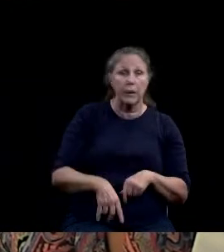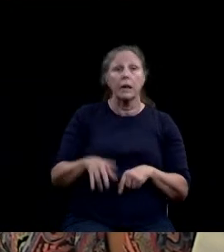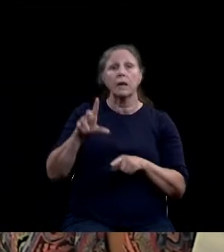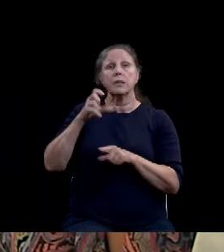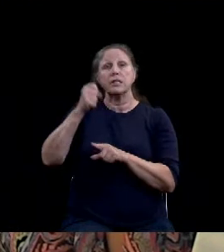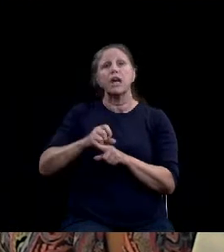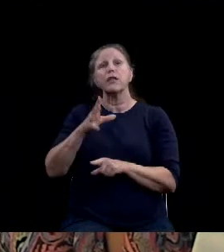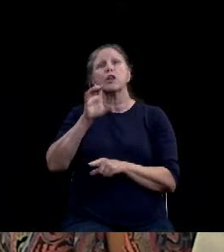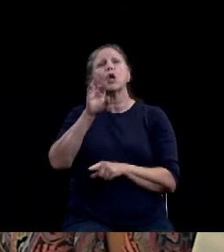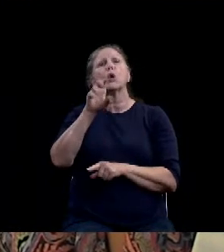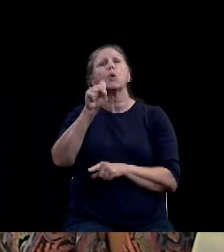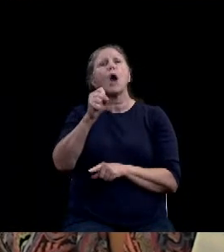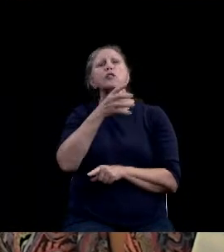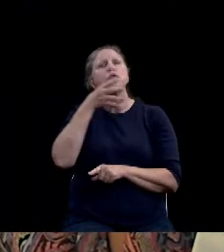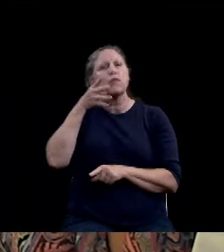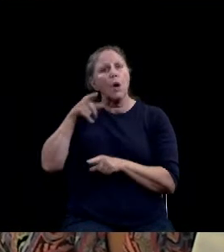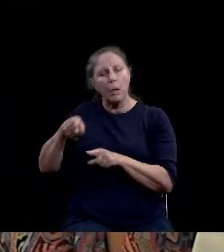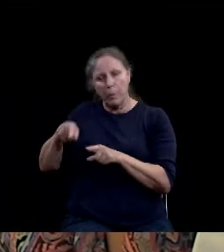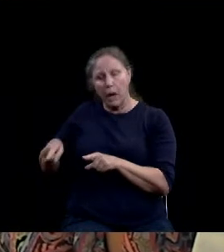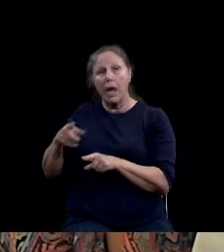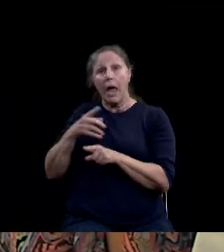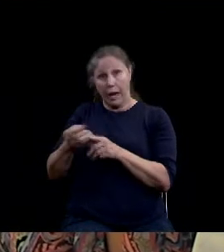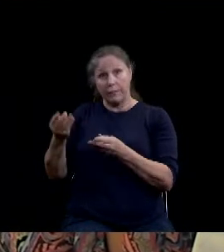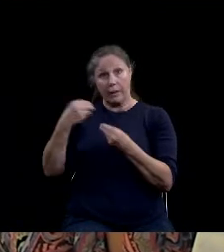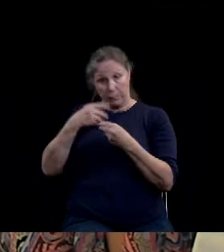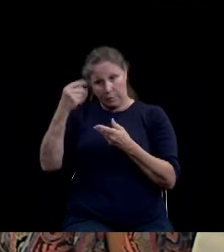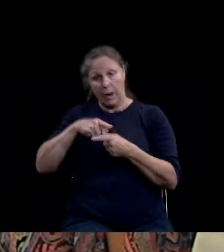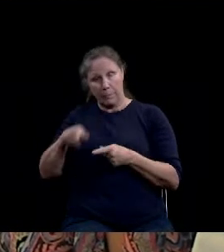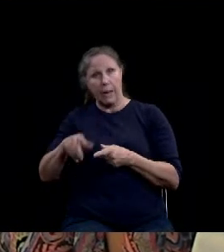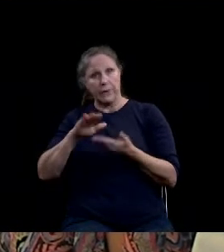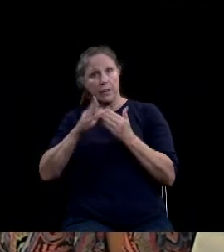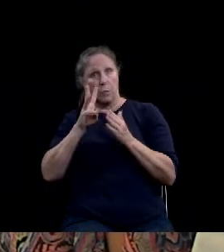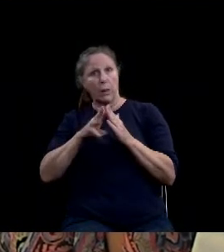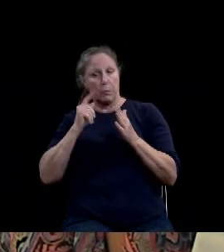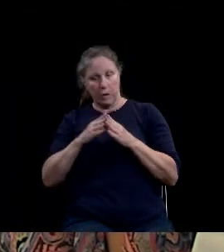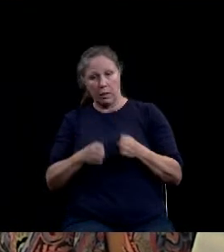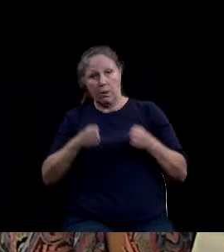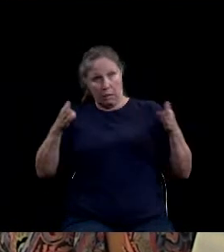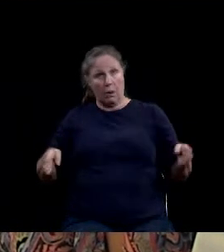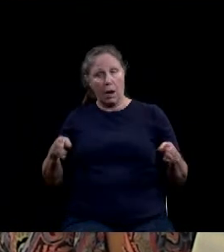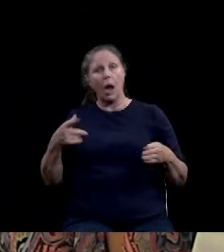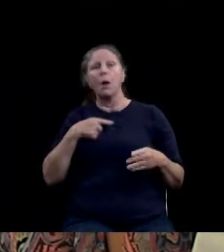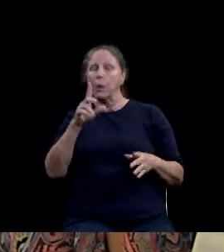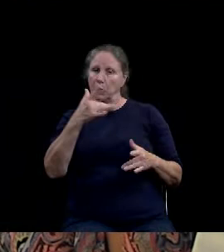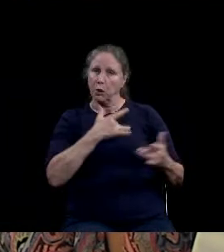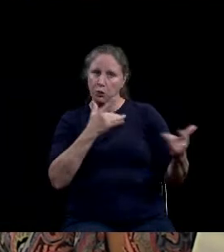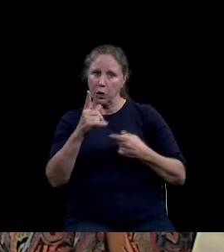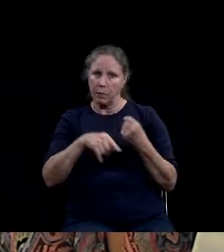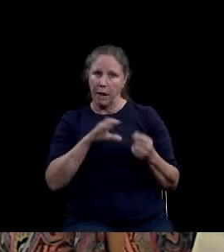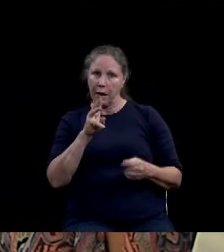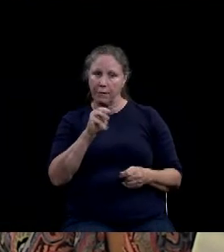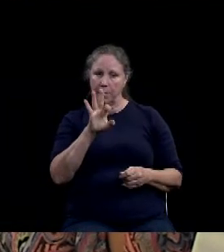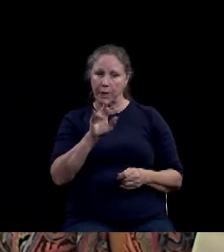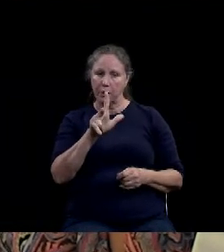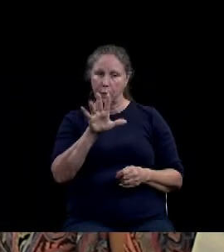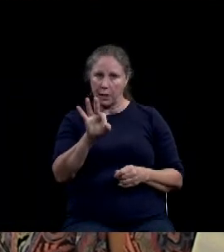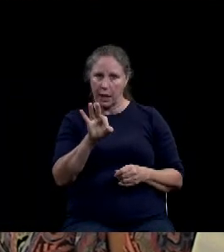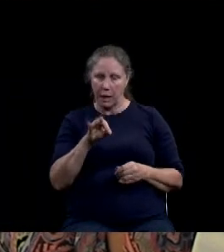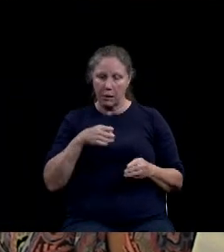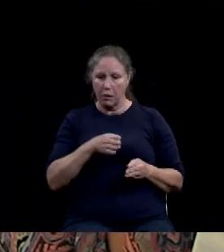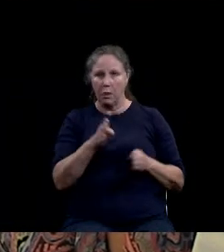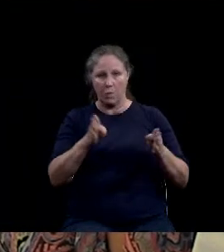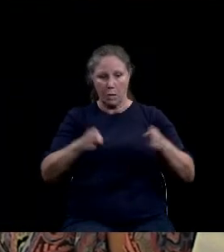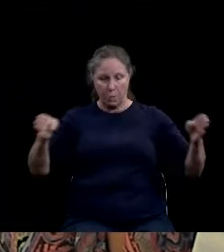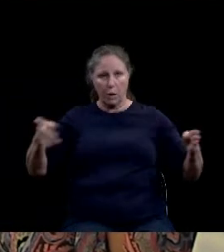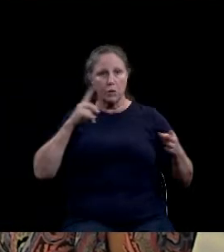-of-way expansion by the city of Waco. We would like to voice a concern about FM 939 road expansion project to facilitate the proposed landfill which will